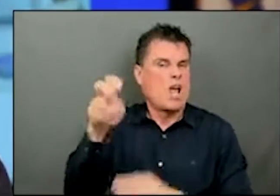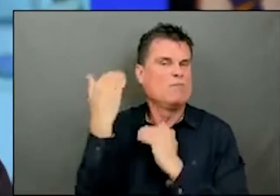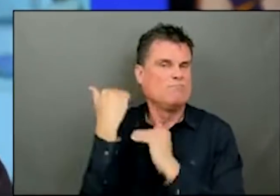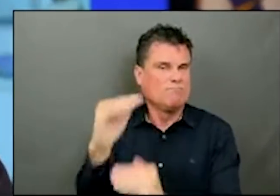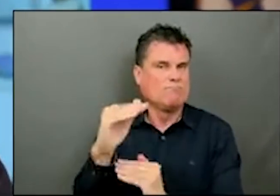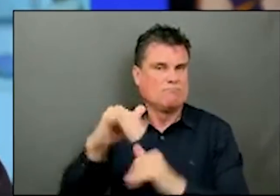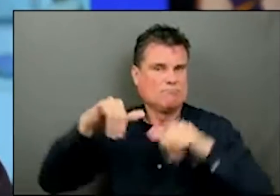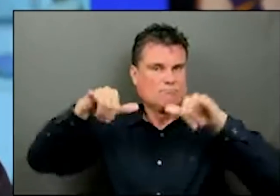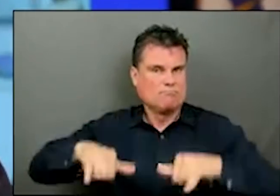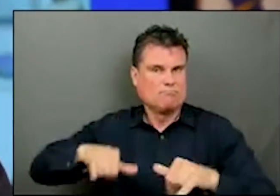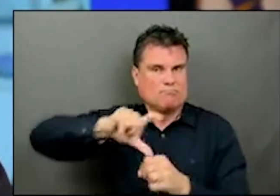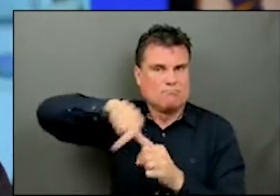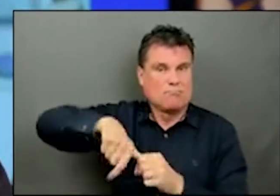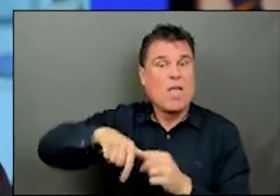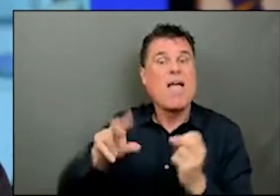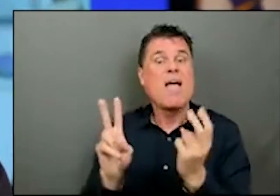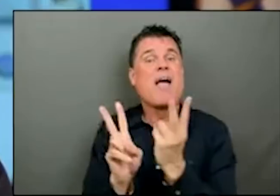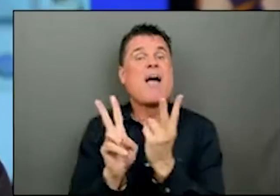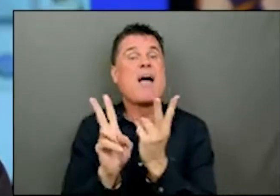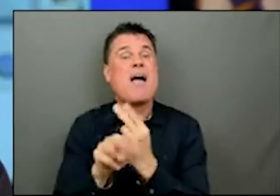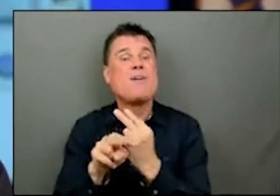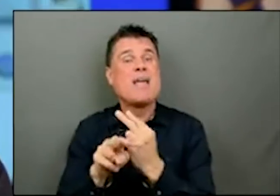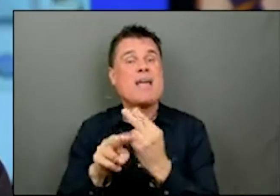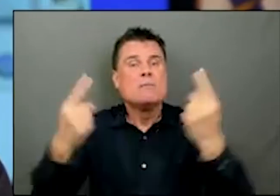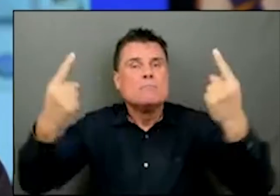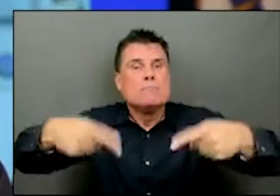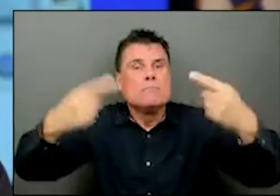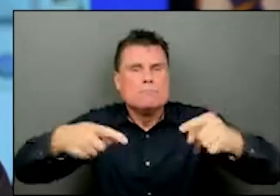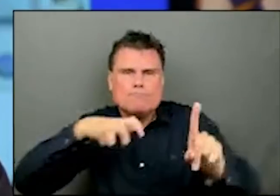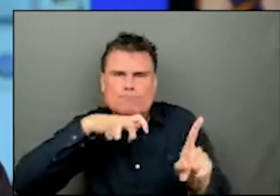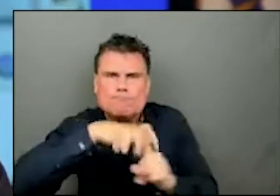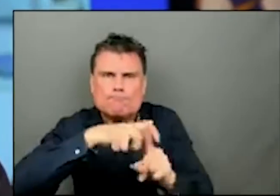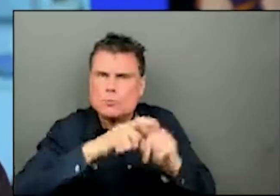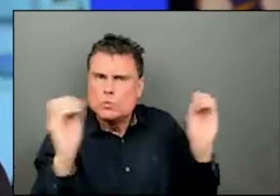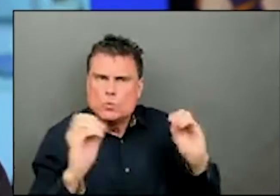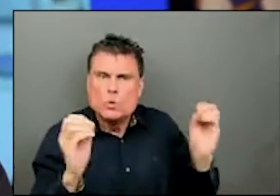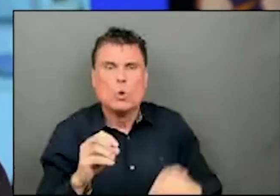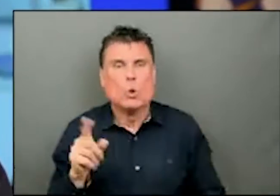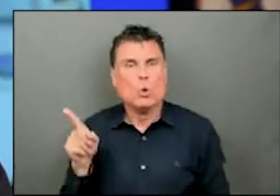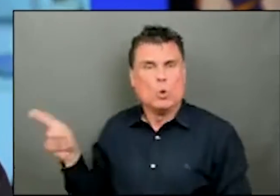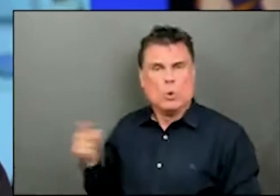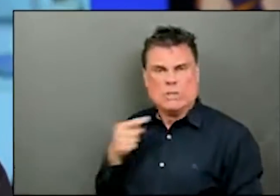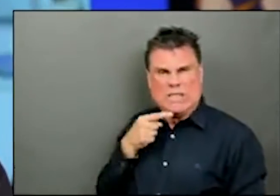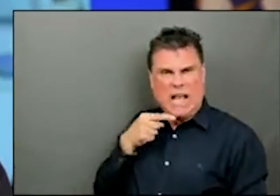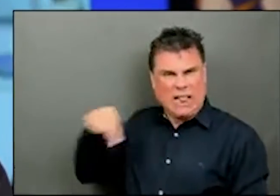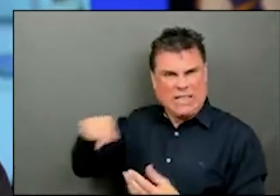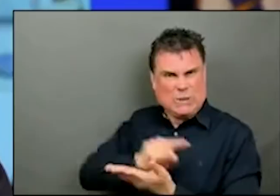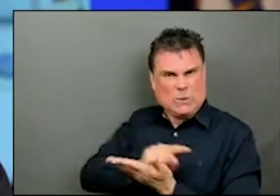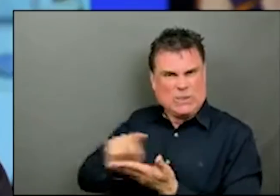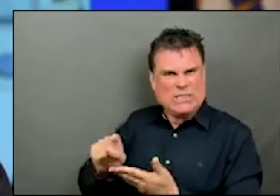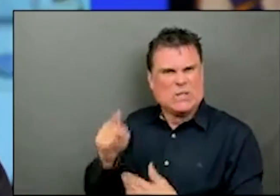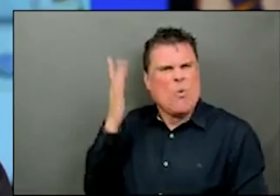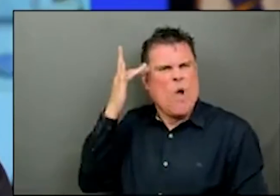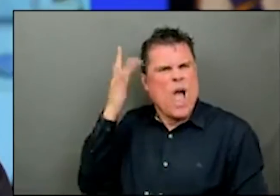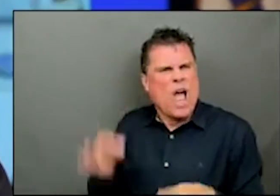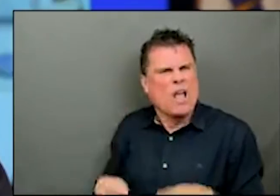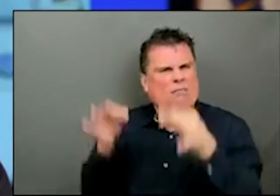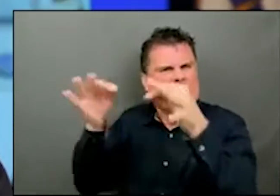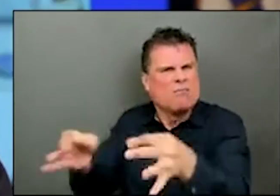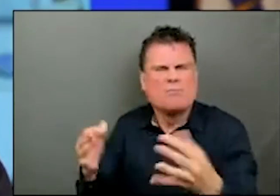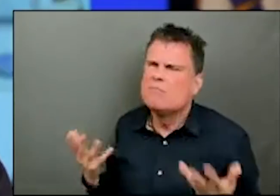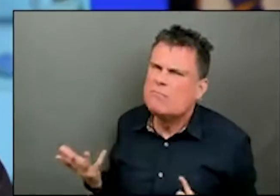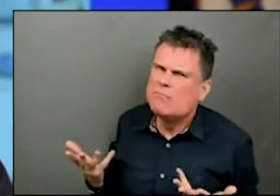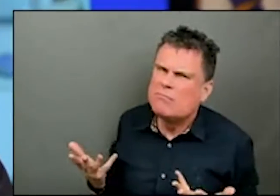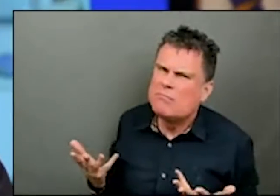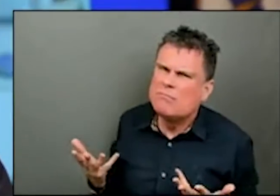Lisa mentioned, road checks still aren't started out. You're saying later this week. Any more specifics on why the delay that simply pushed back from police?